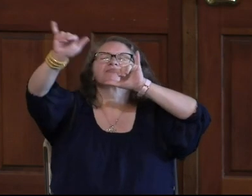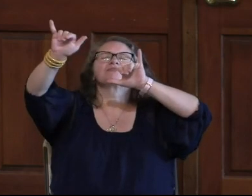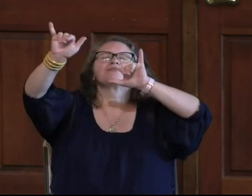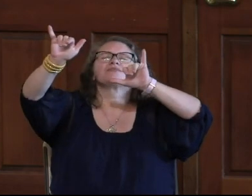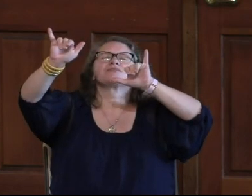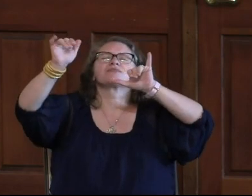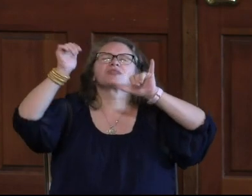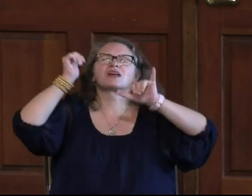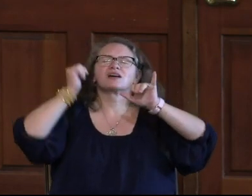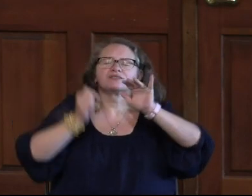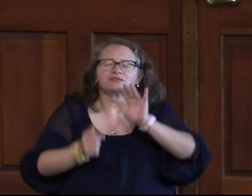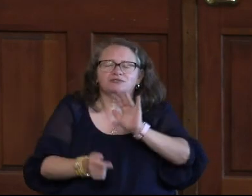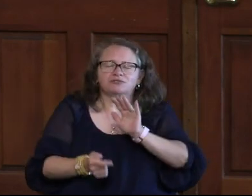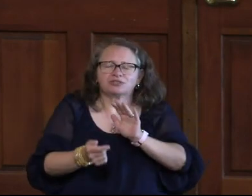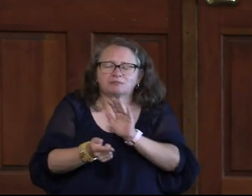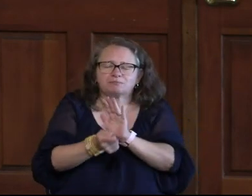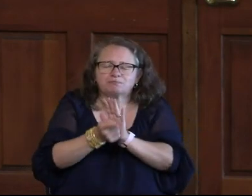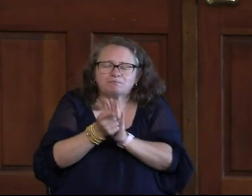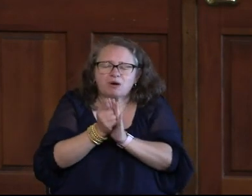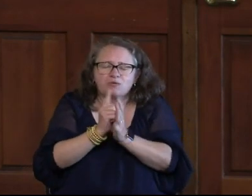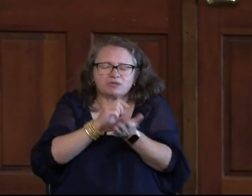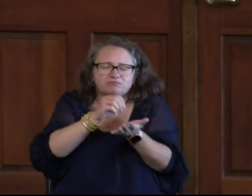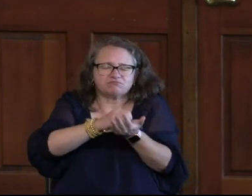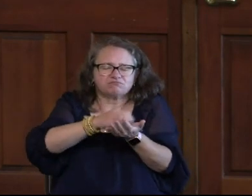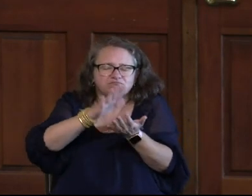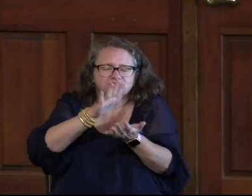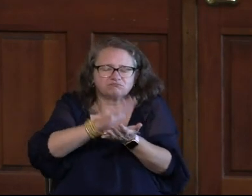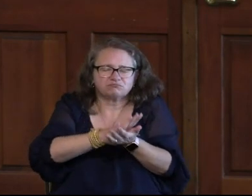Every moment that has ever been.